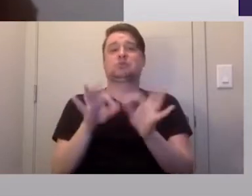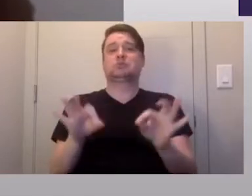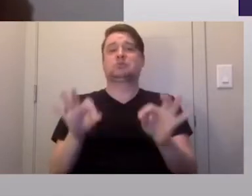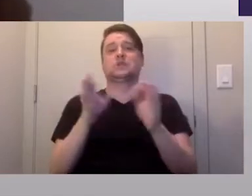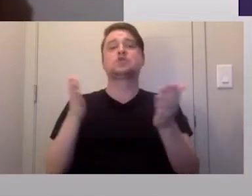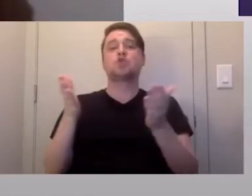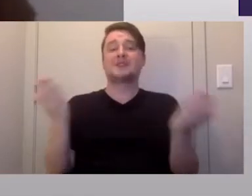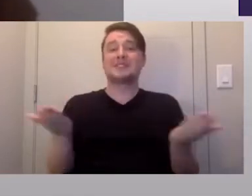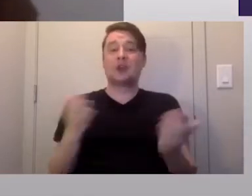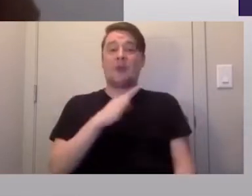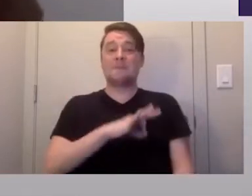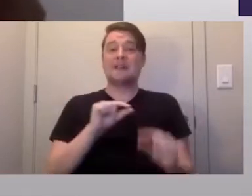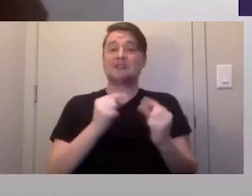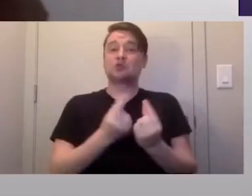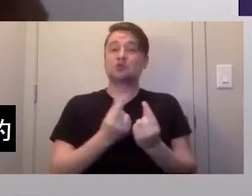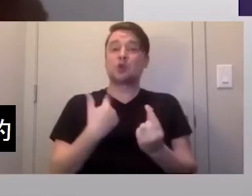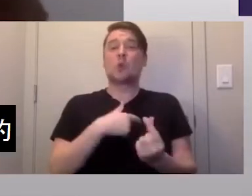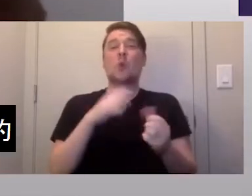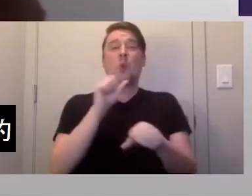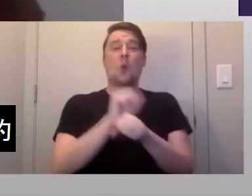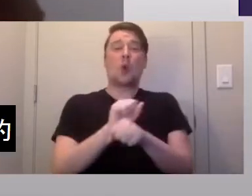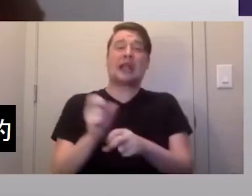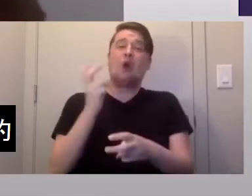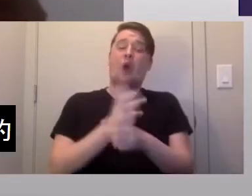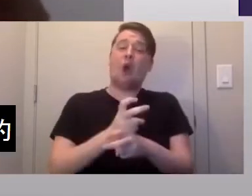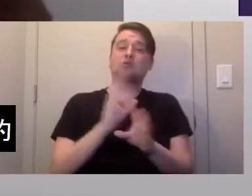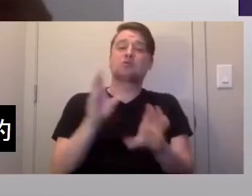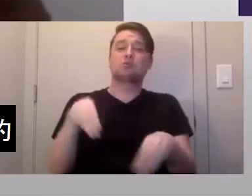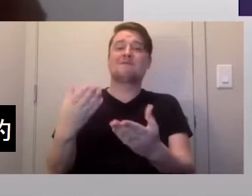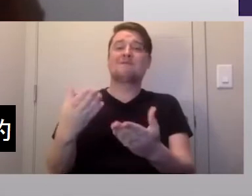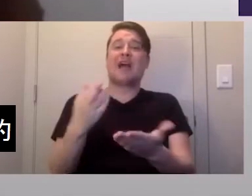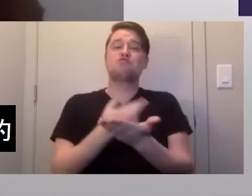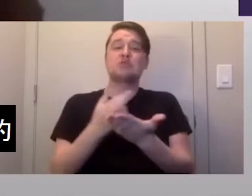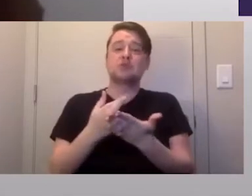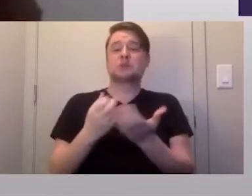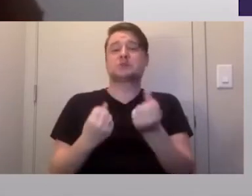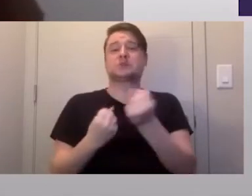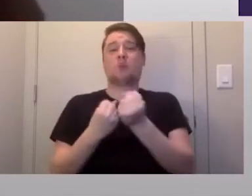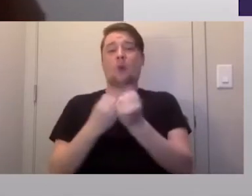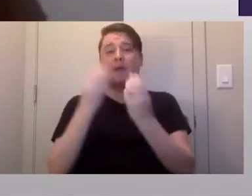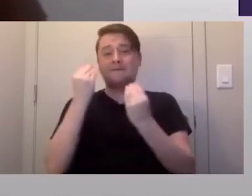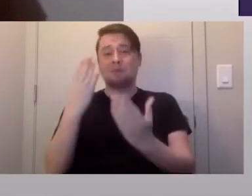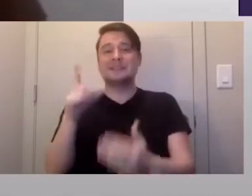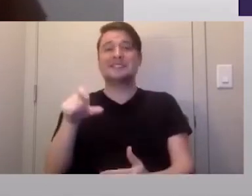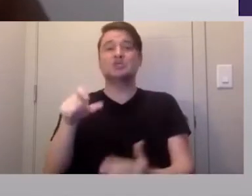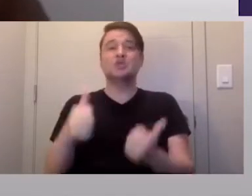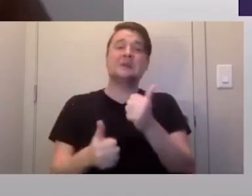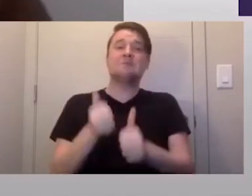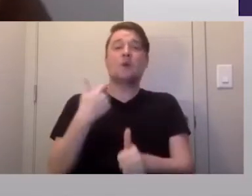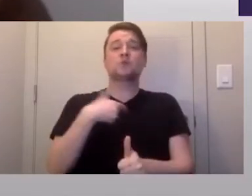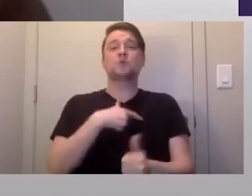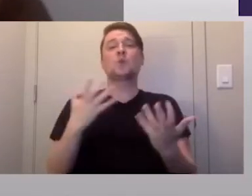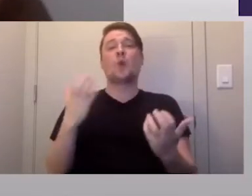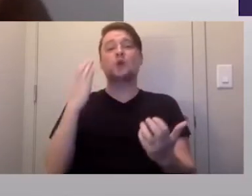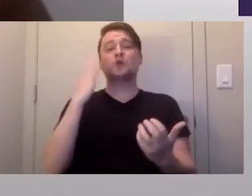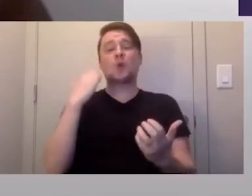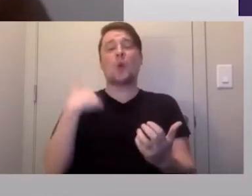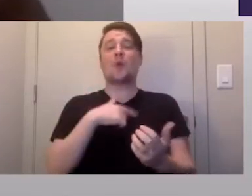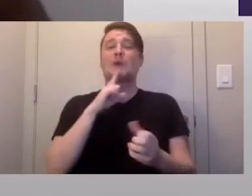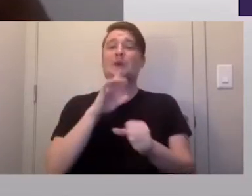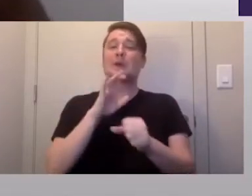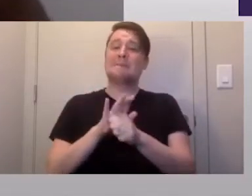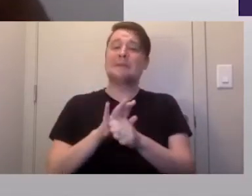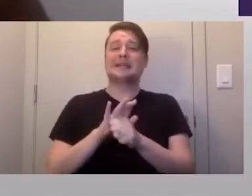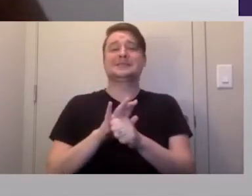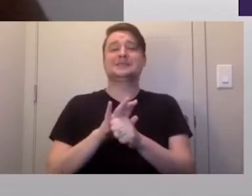Group, we are working hard to get you the resources, support, and information that you need most, and we want you to know that we are committed to